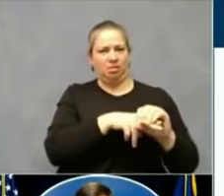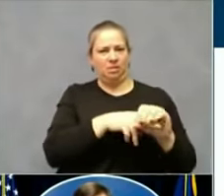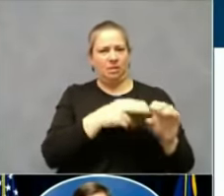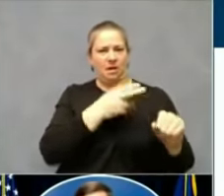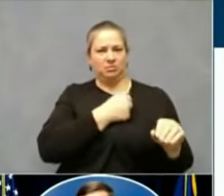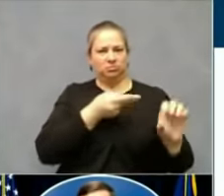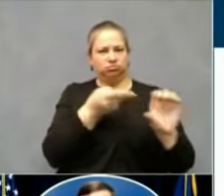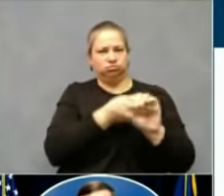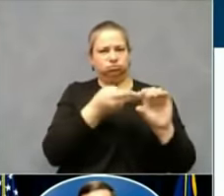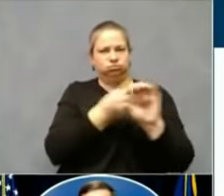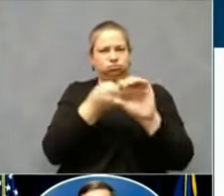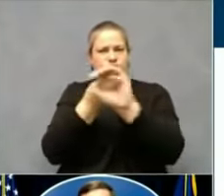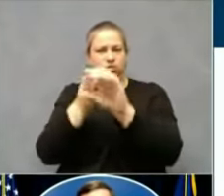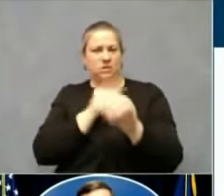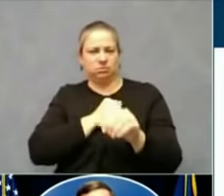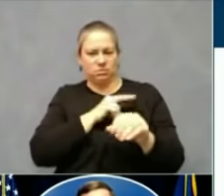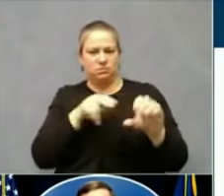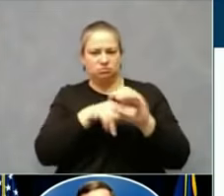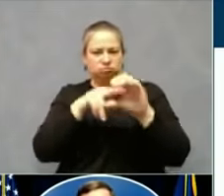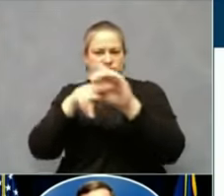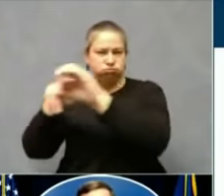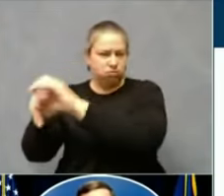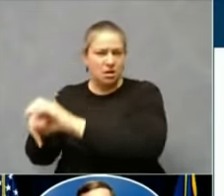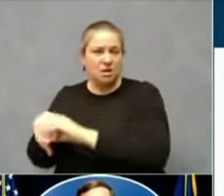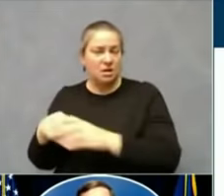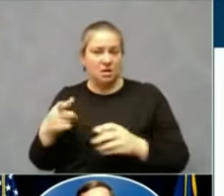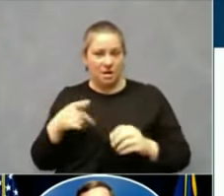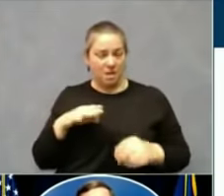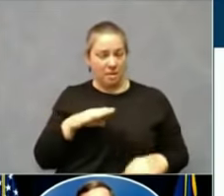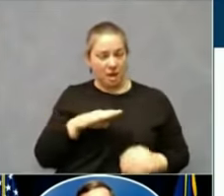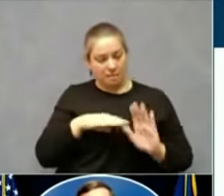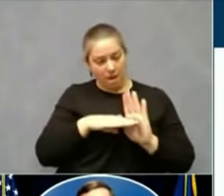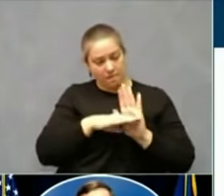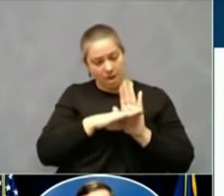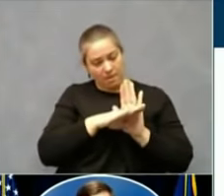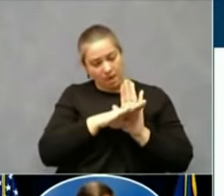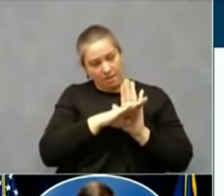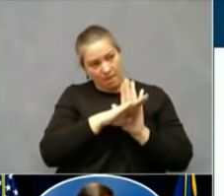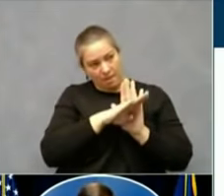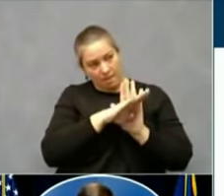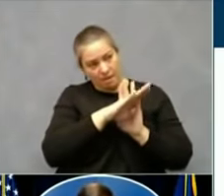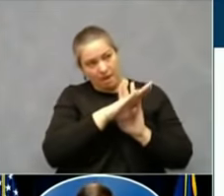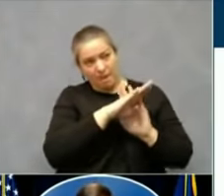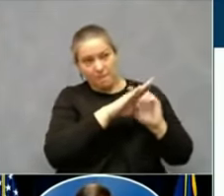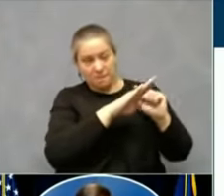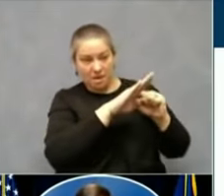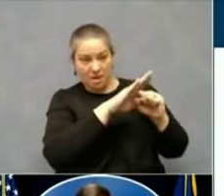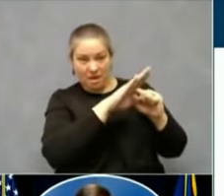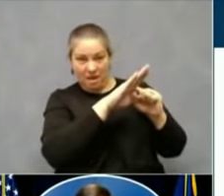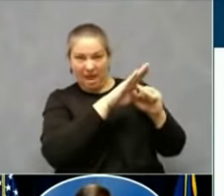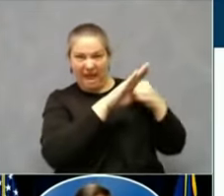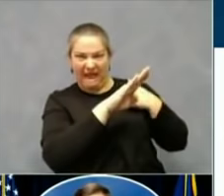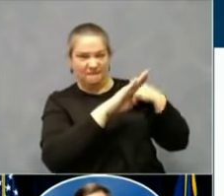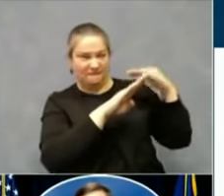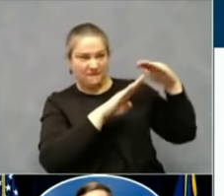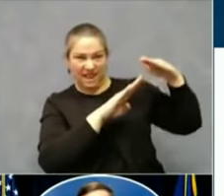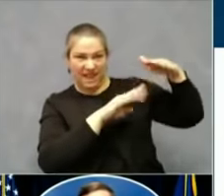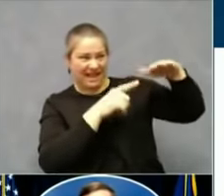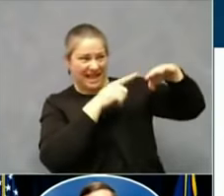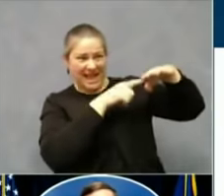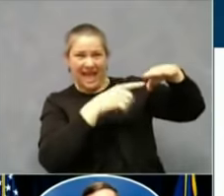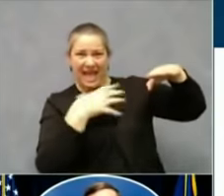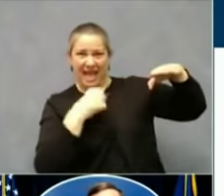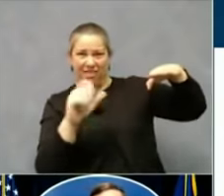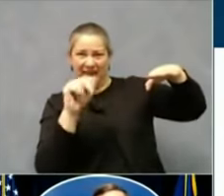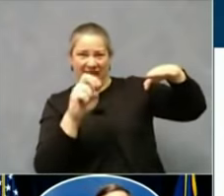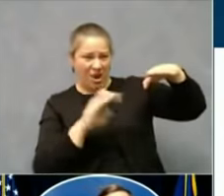There is a line here where once we cross it, people can't get the necessary care they need. It's the ICU too.